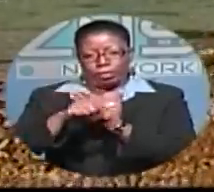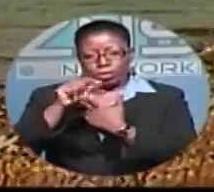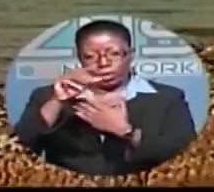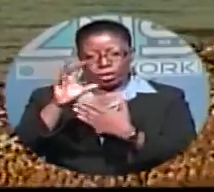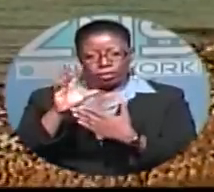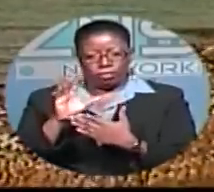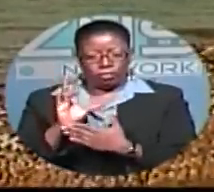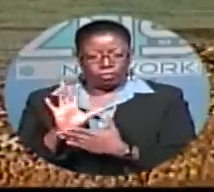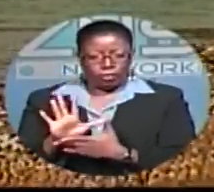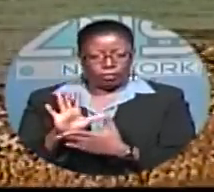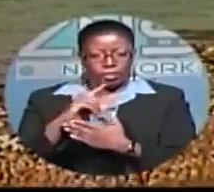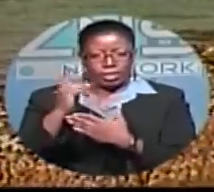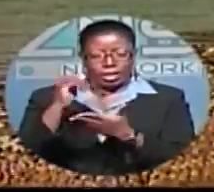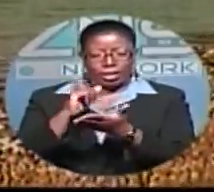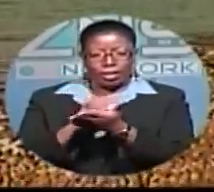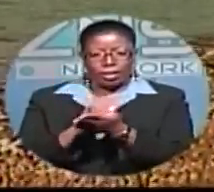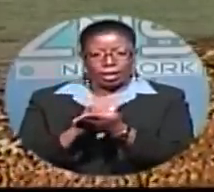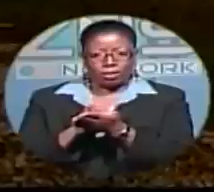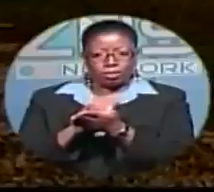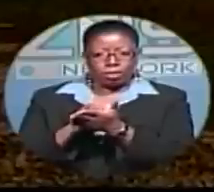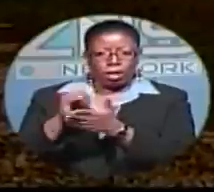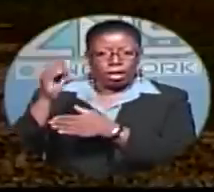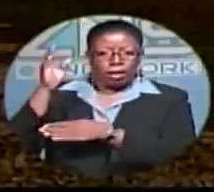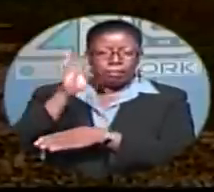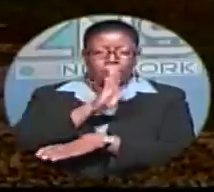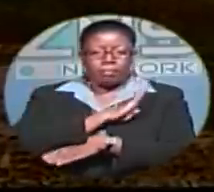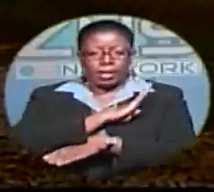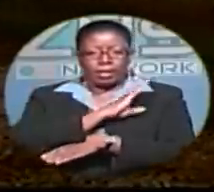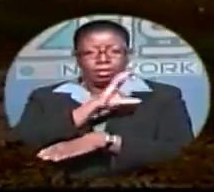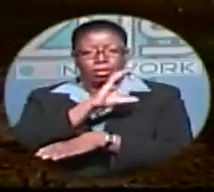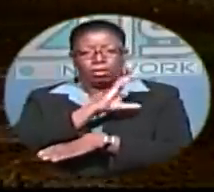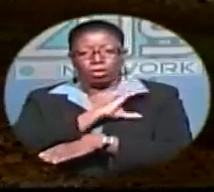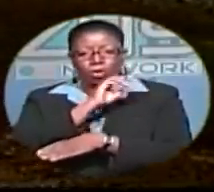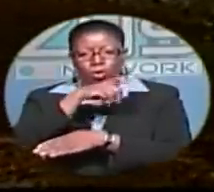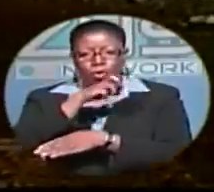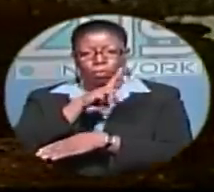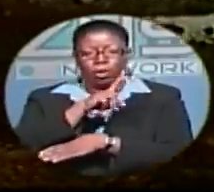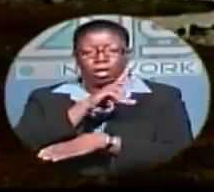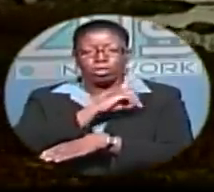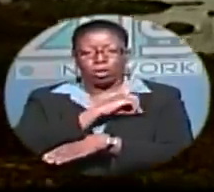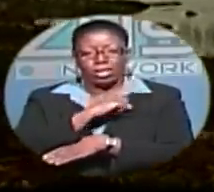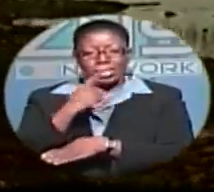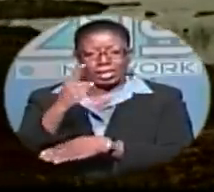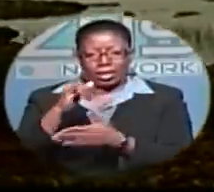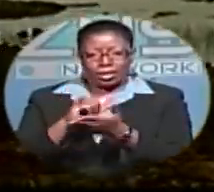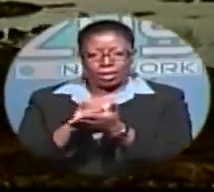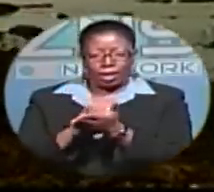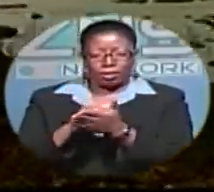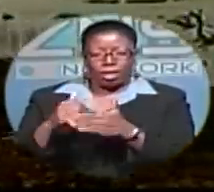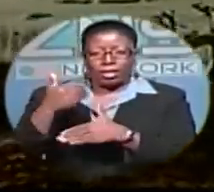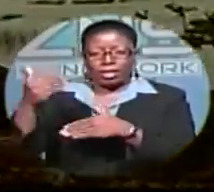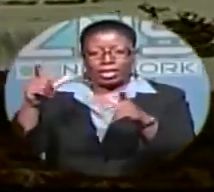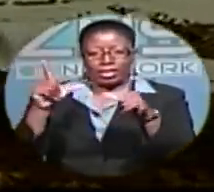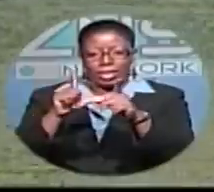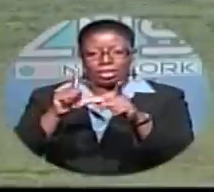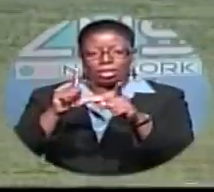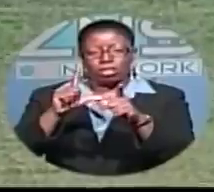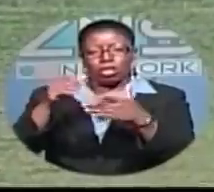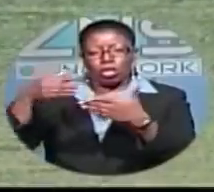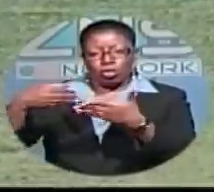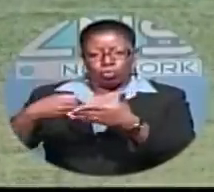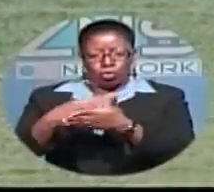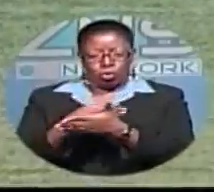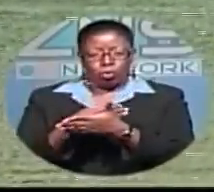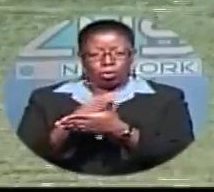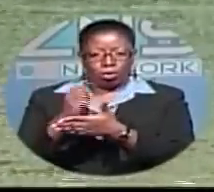licenses, Bain, Cooper, Donaldson, Enius, and Miami. The website also stated that the next license renewal is due